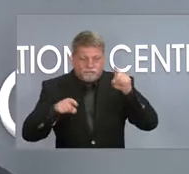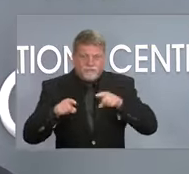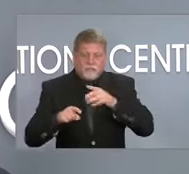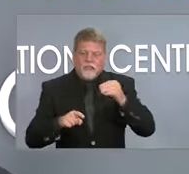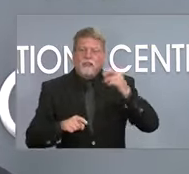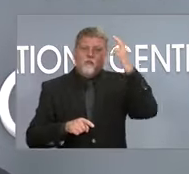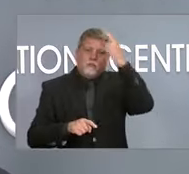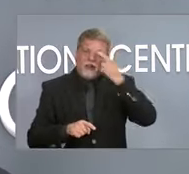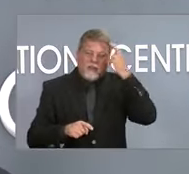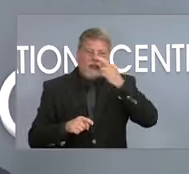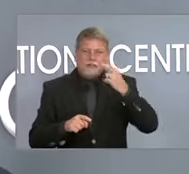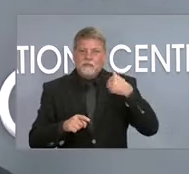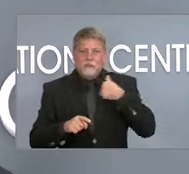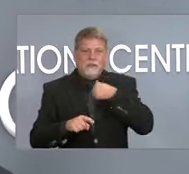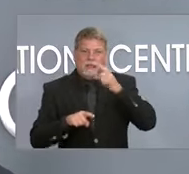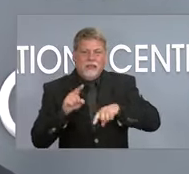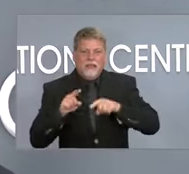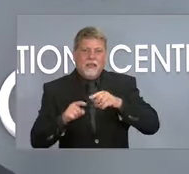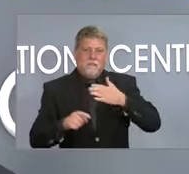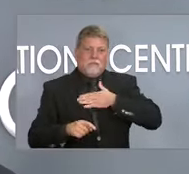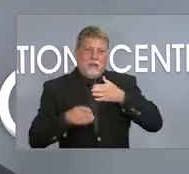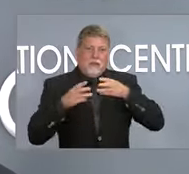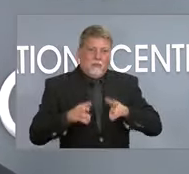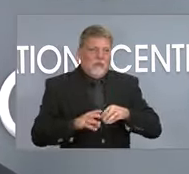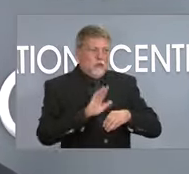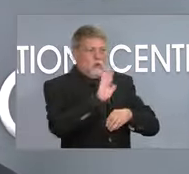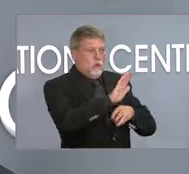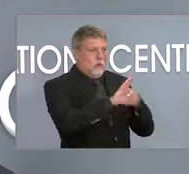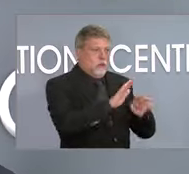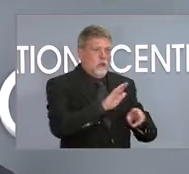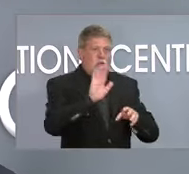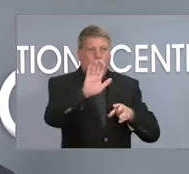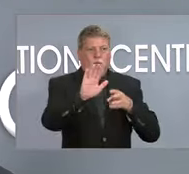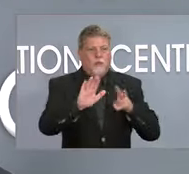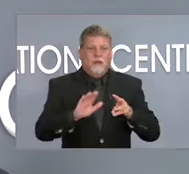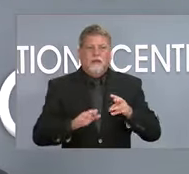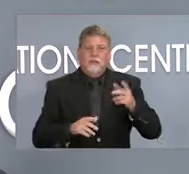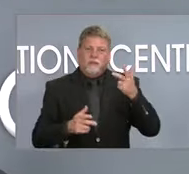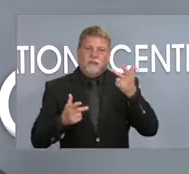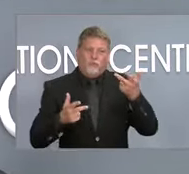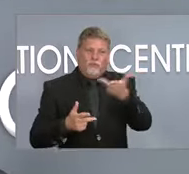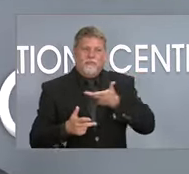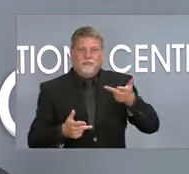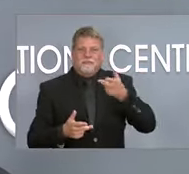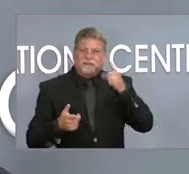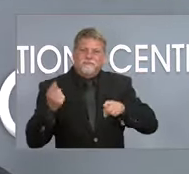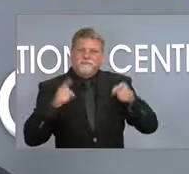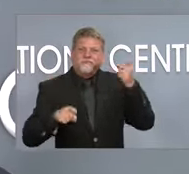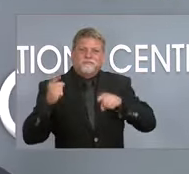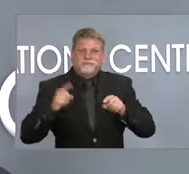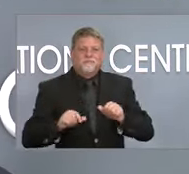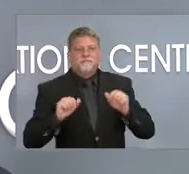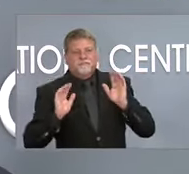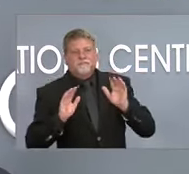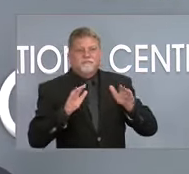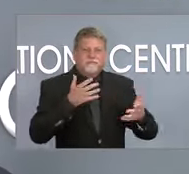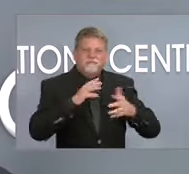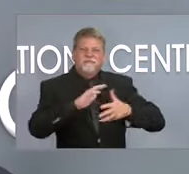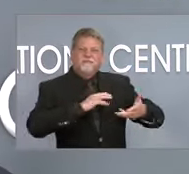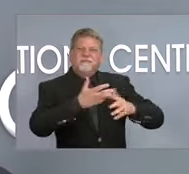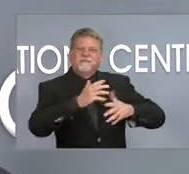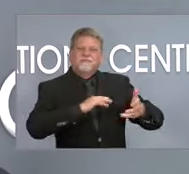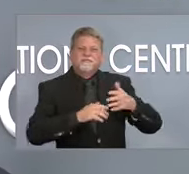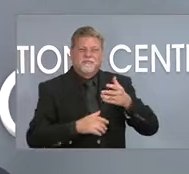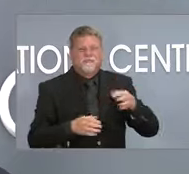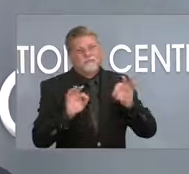have to be compromises on, on each side to be able to get where we want to get. And I think I've said time and time again,